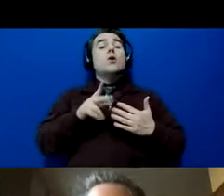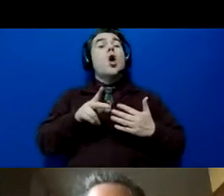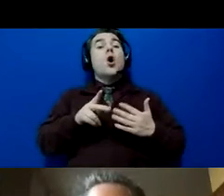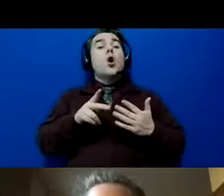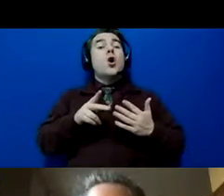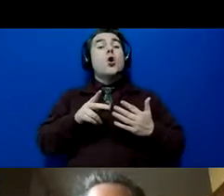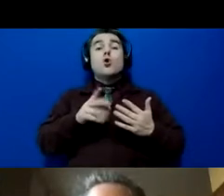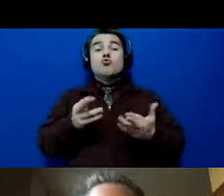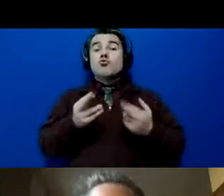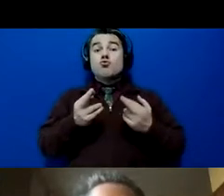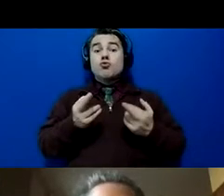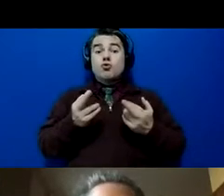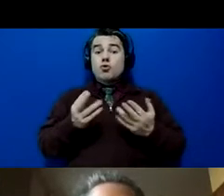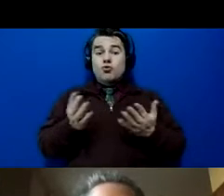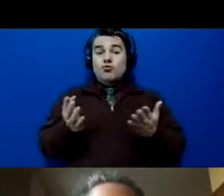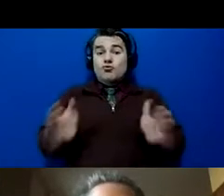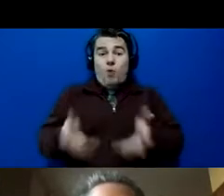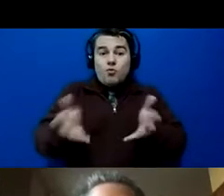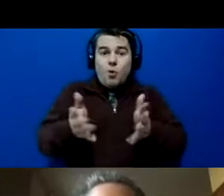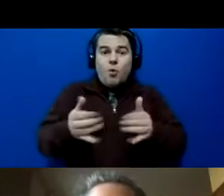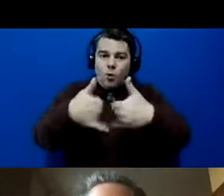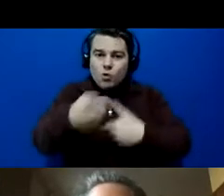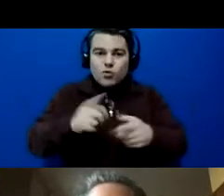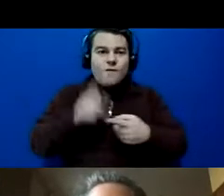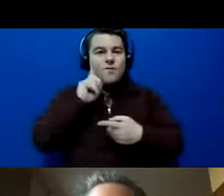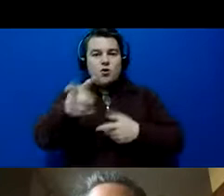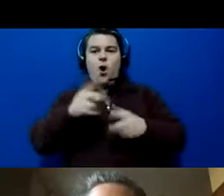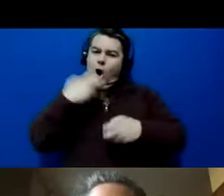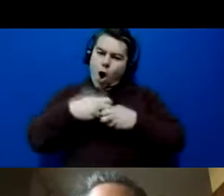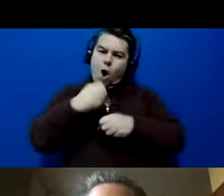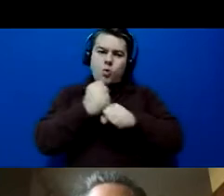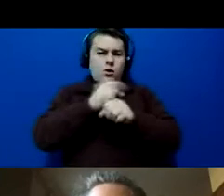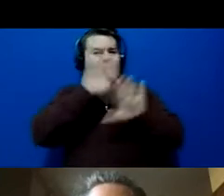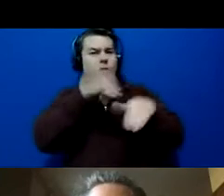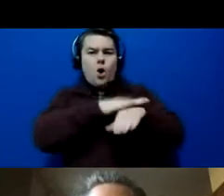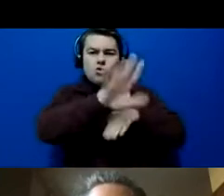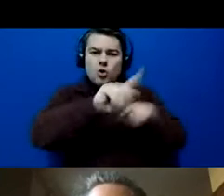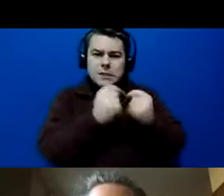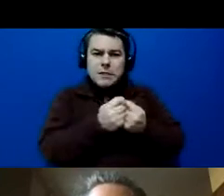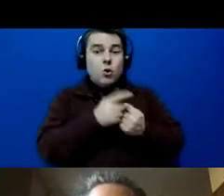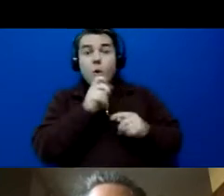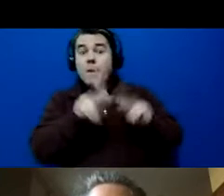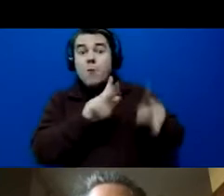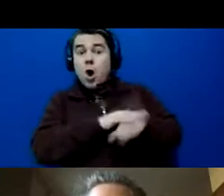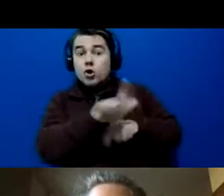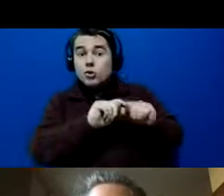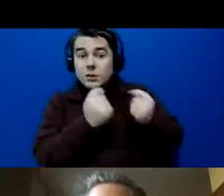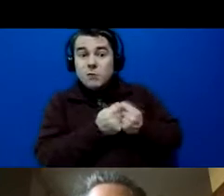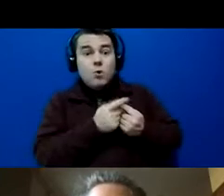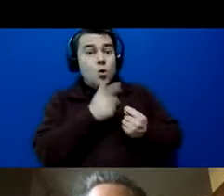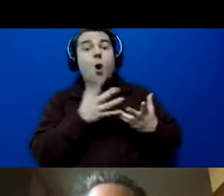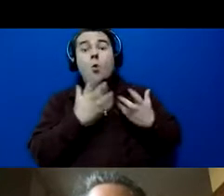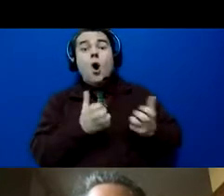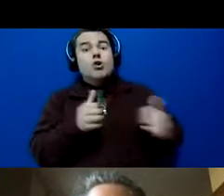your hard work in putting into your team. So finding people in your team that want to chase their